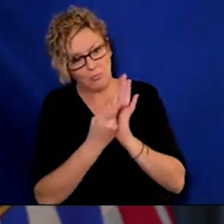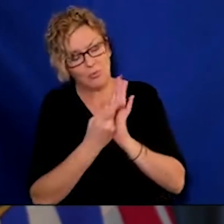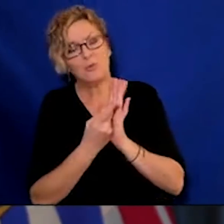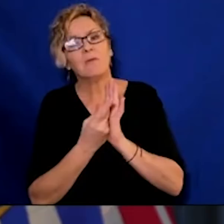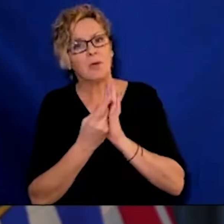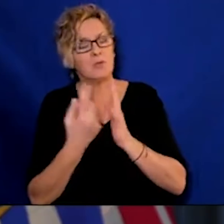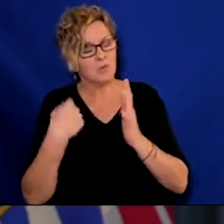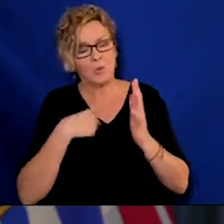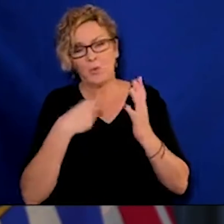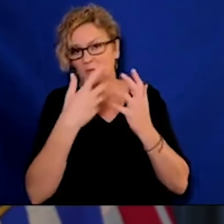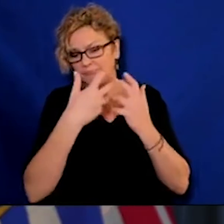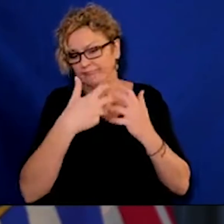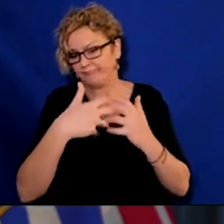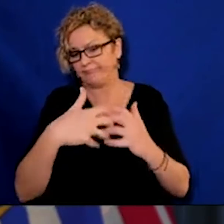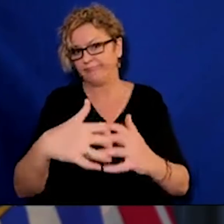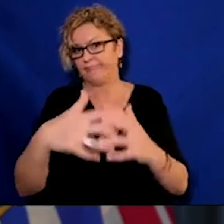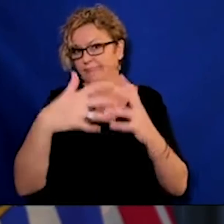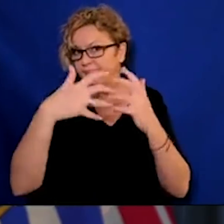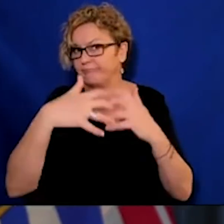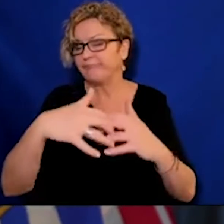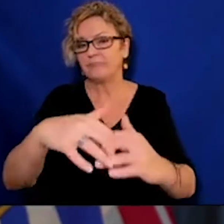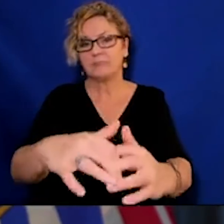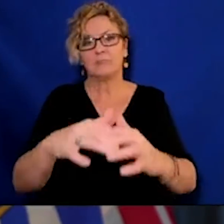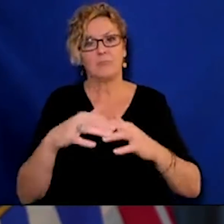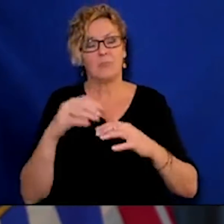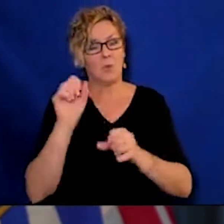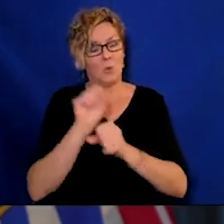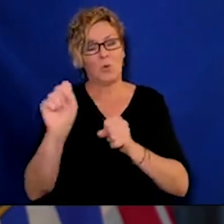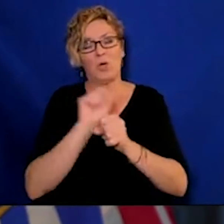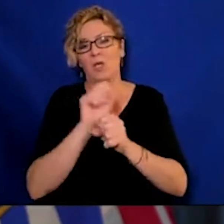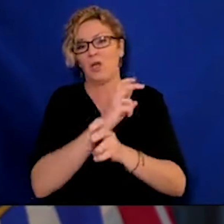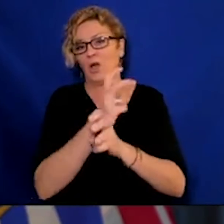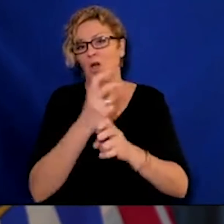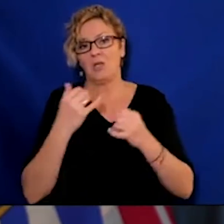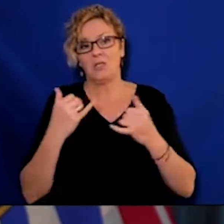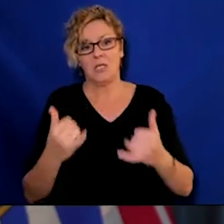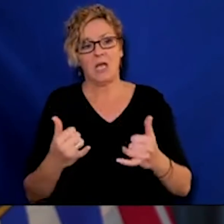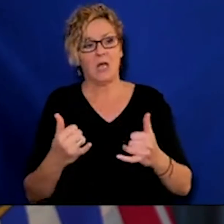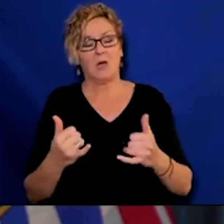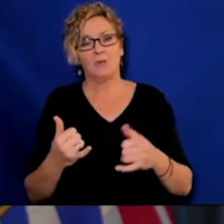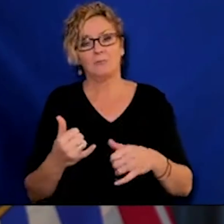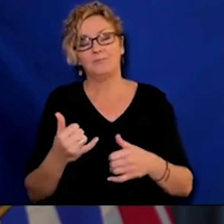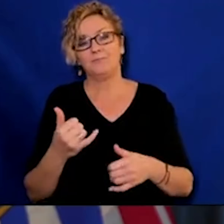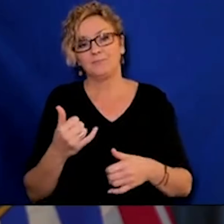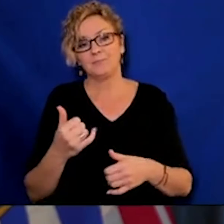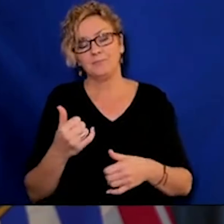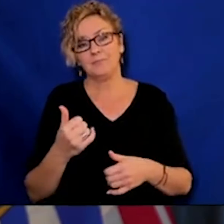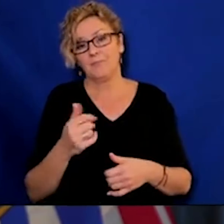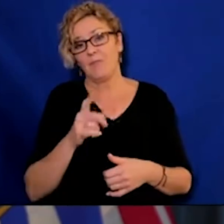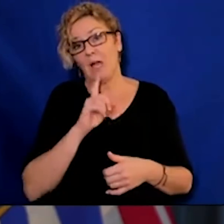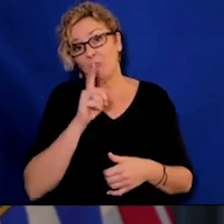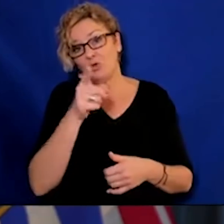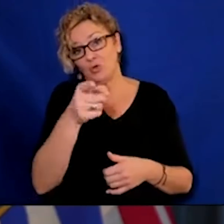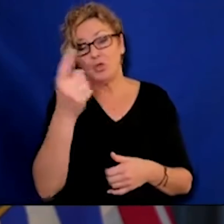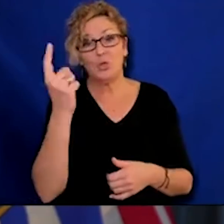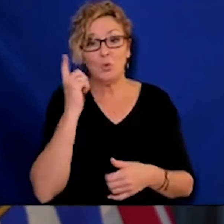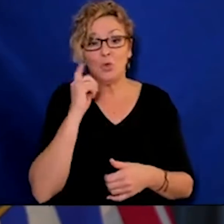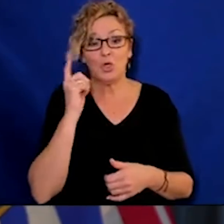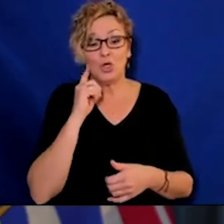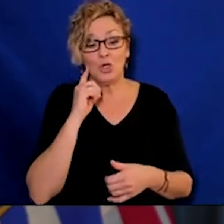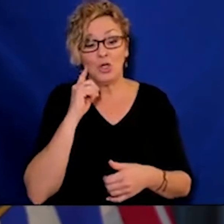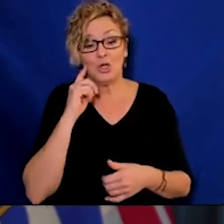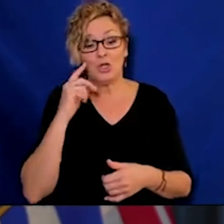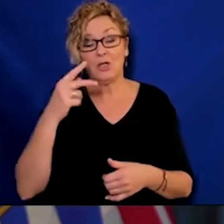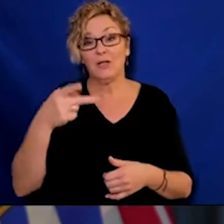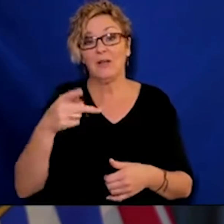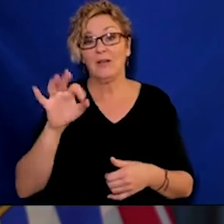on all of those details. So it is logistically challenging, you might have heard. The Pfizer vaccine, for example, needs ultra